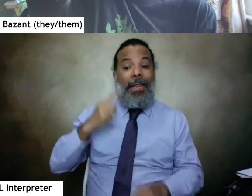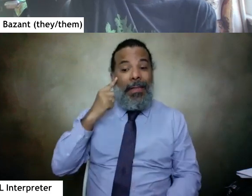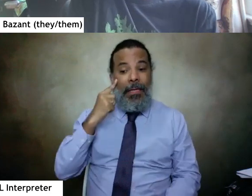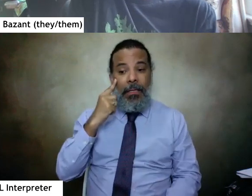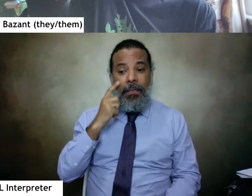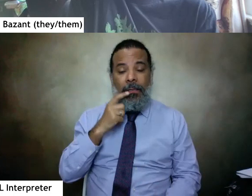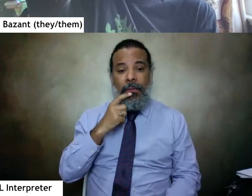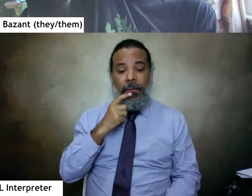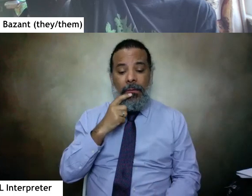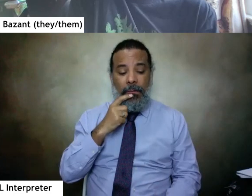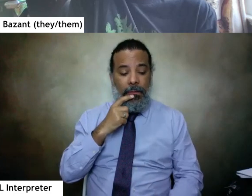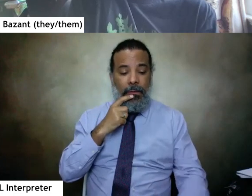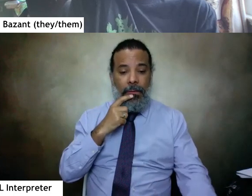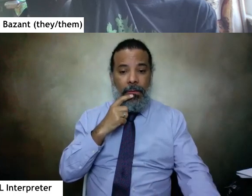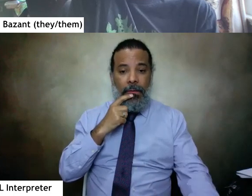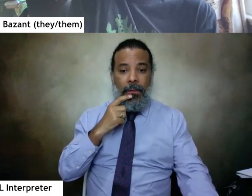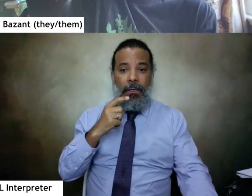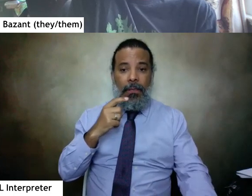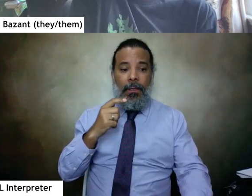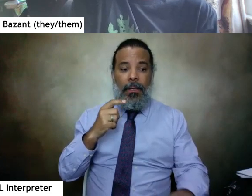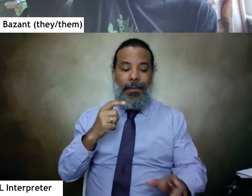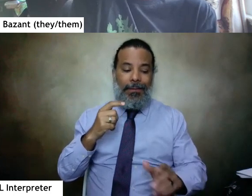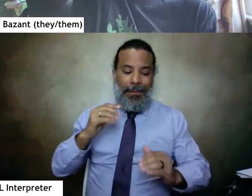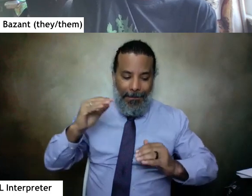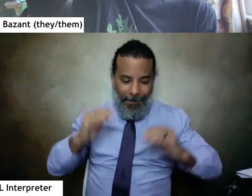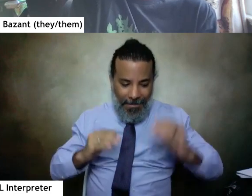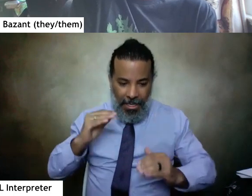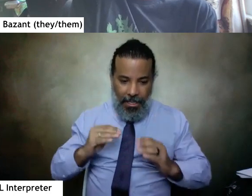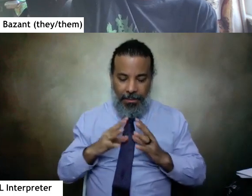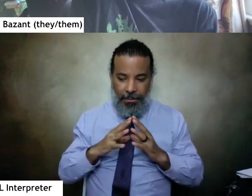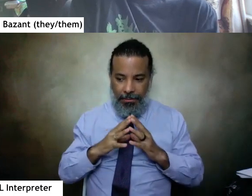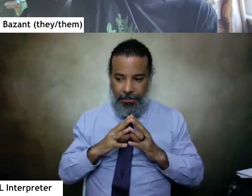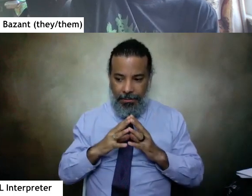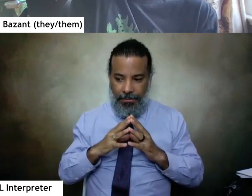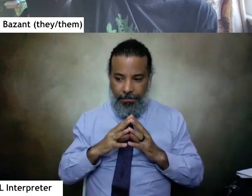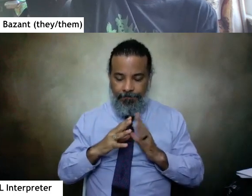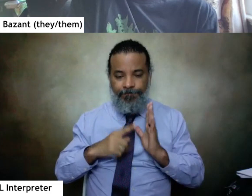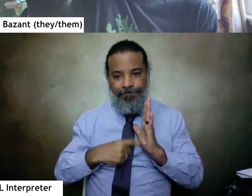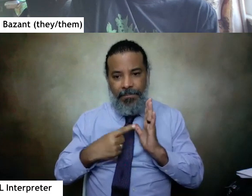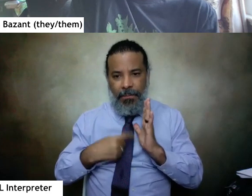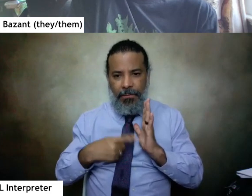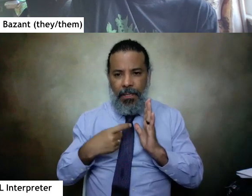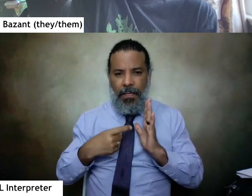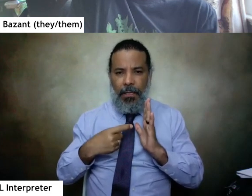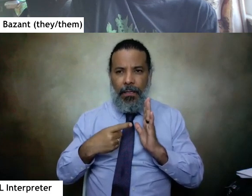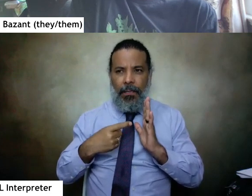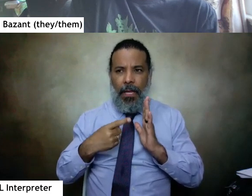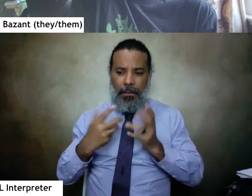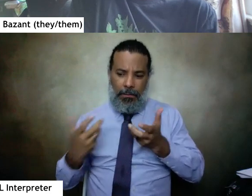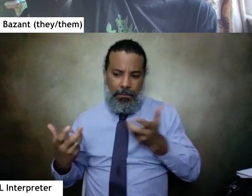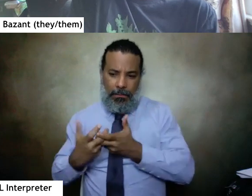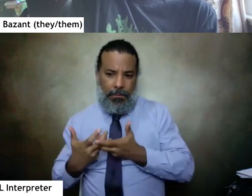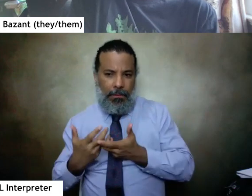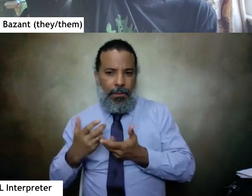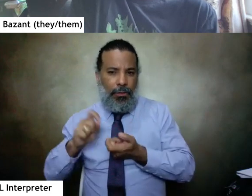a balance between the two that it that um is sometimes more suited for certain ideas sometimes